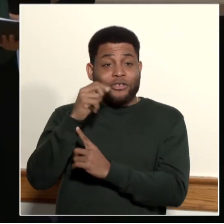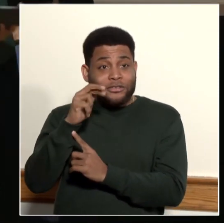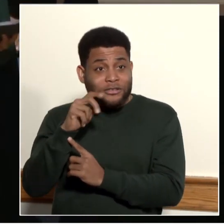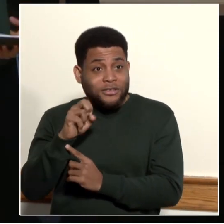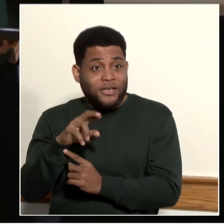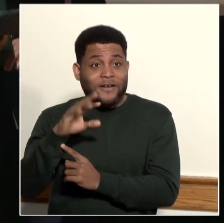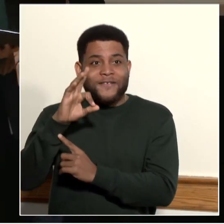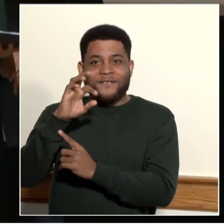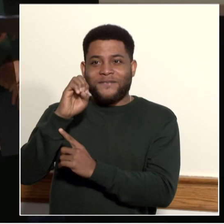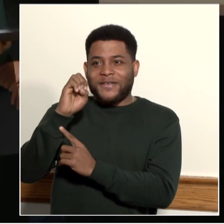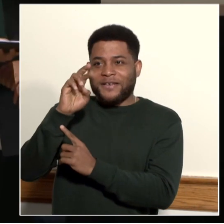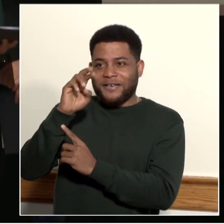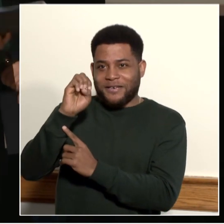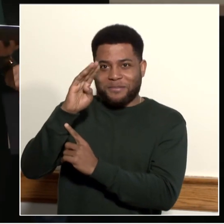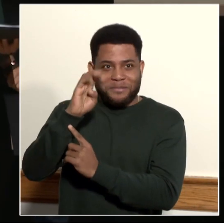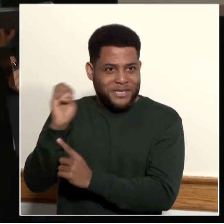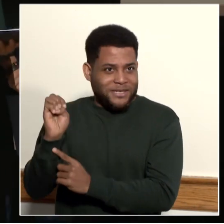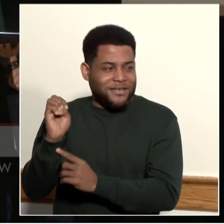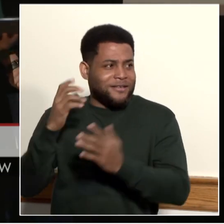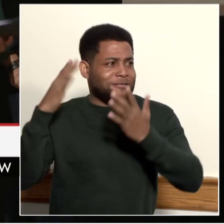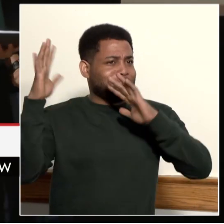and other district... Yep.